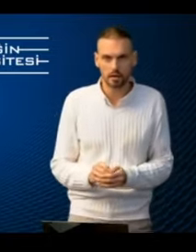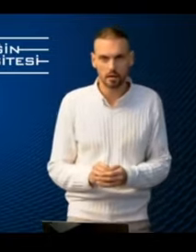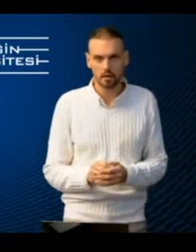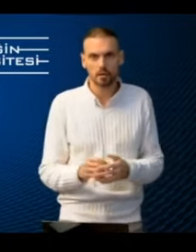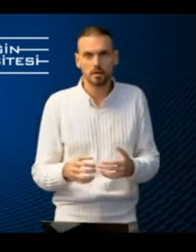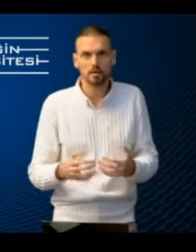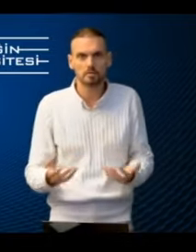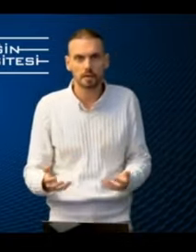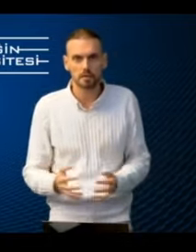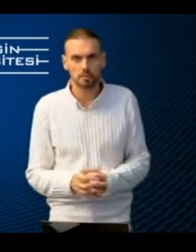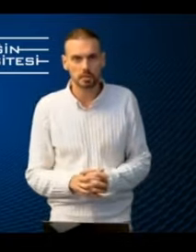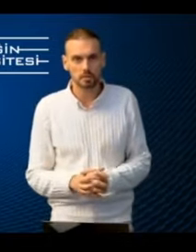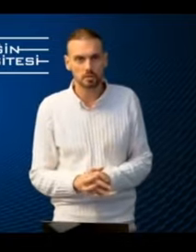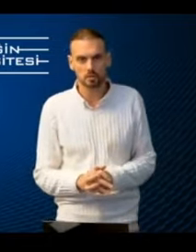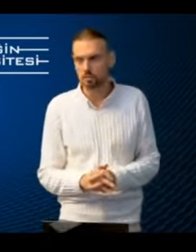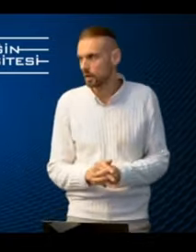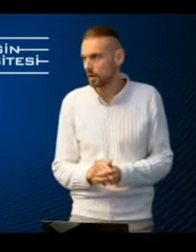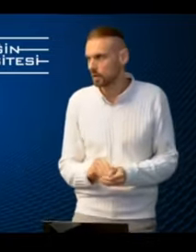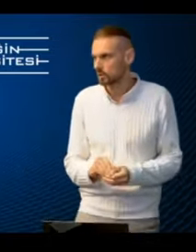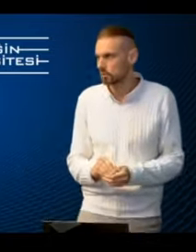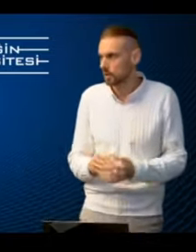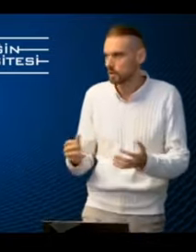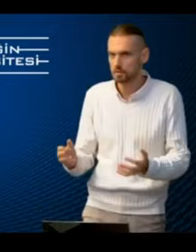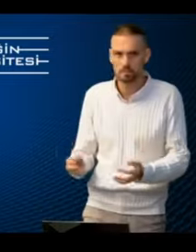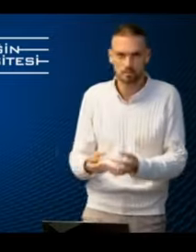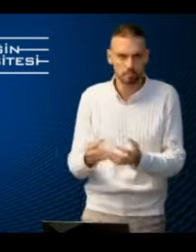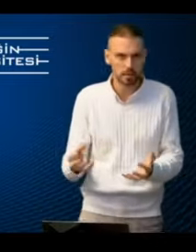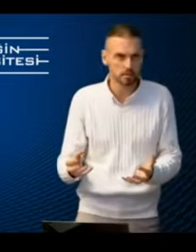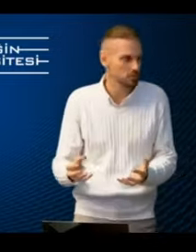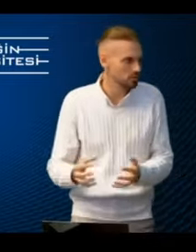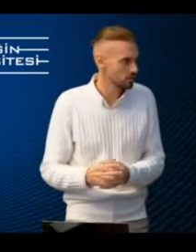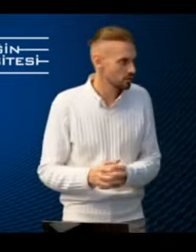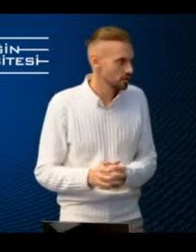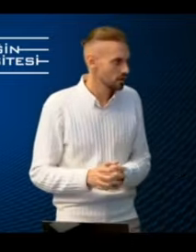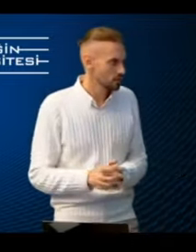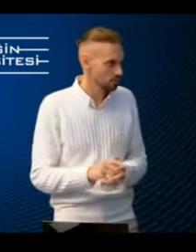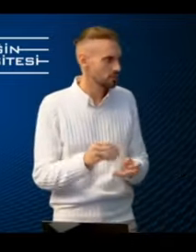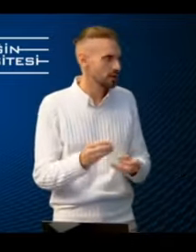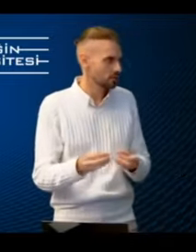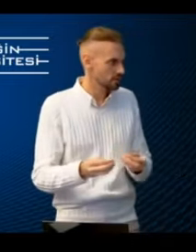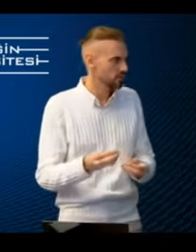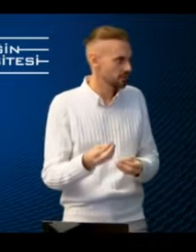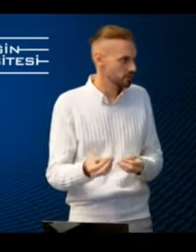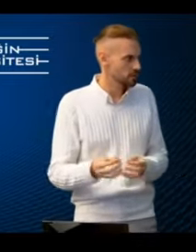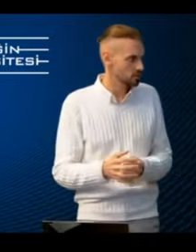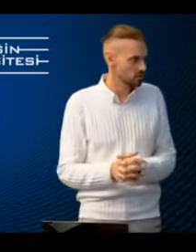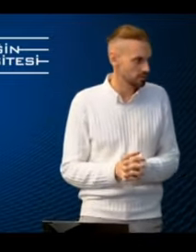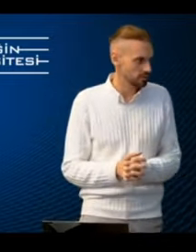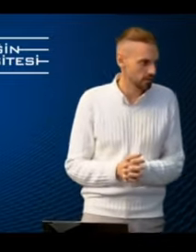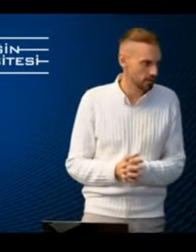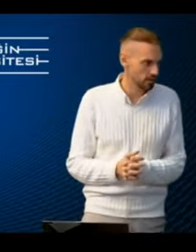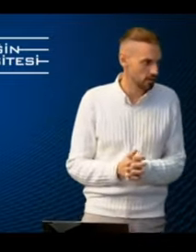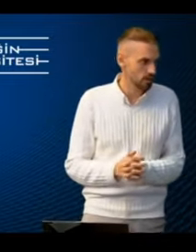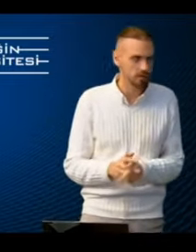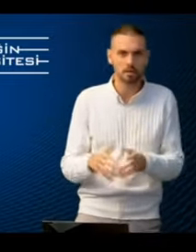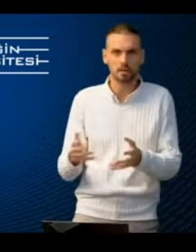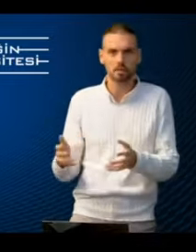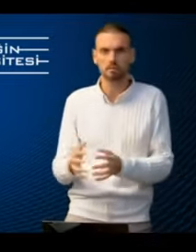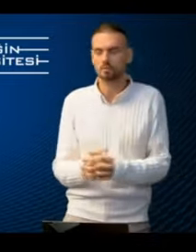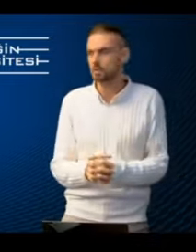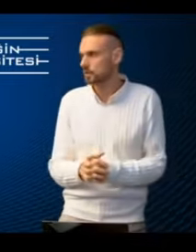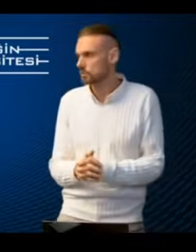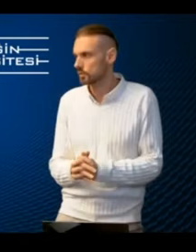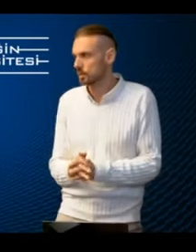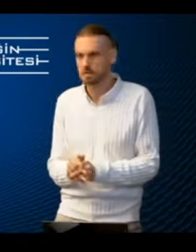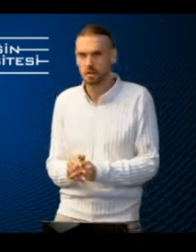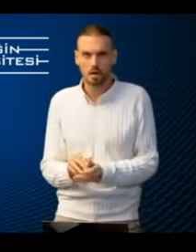in-flight meal to a blind passenger, so perhaps some information could be found there. And then again,